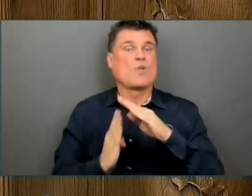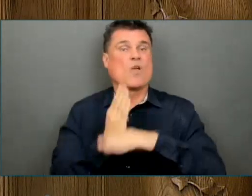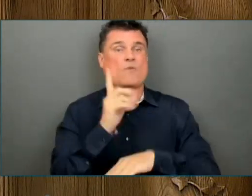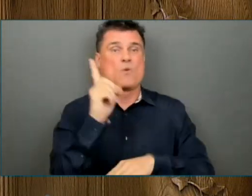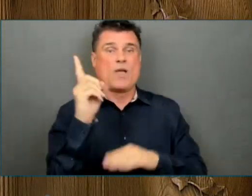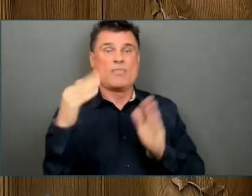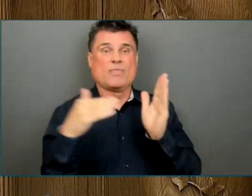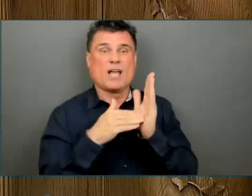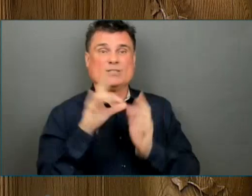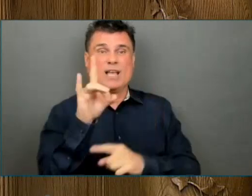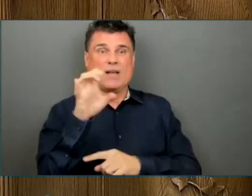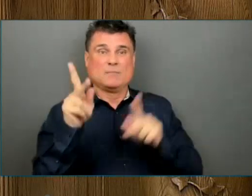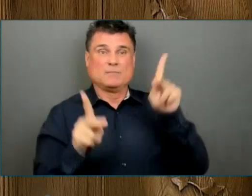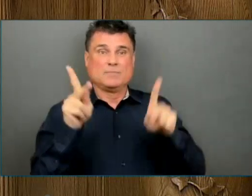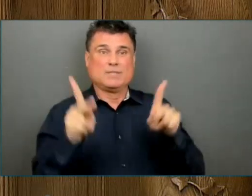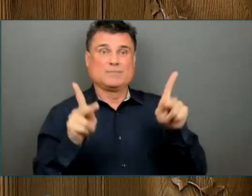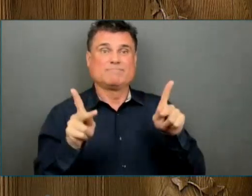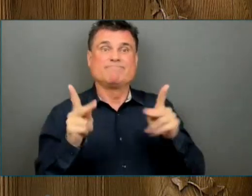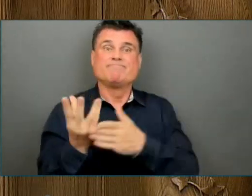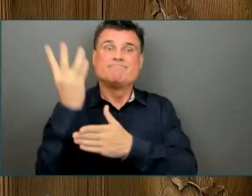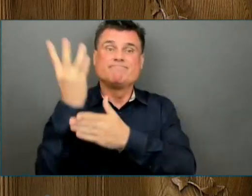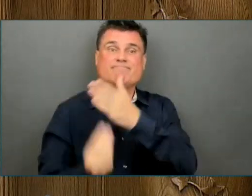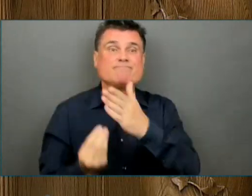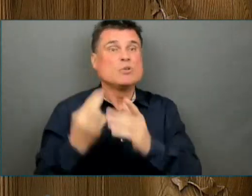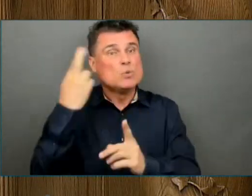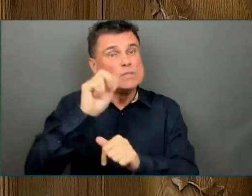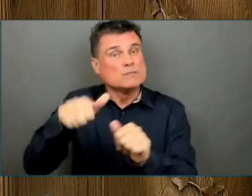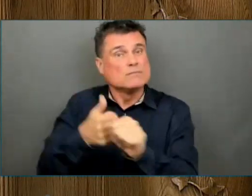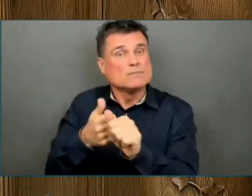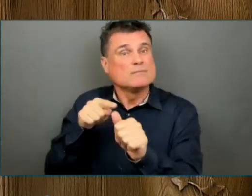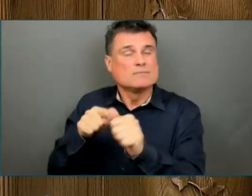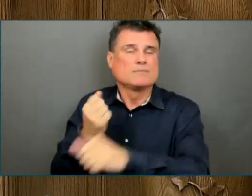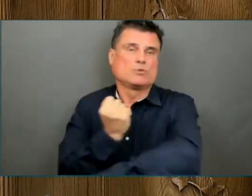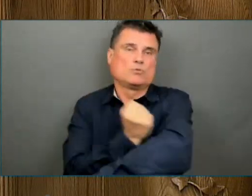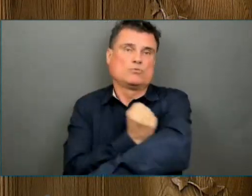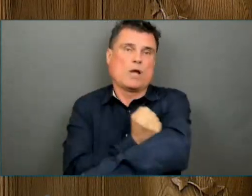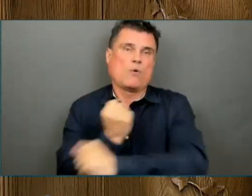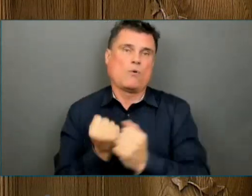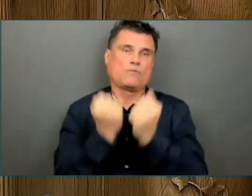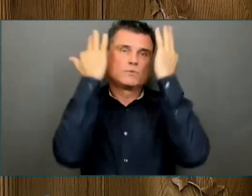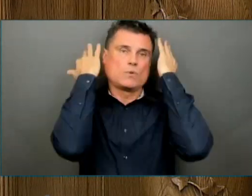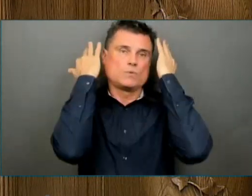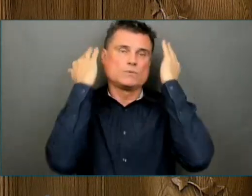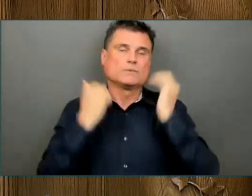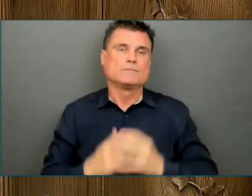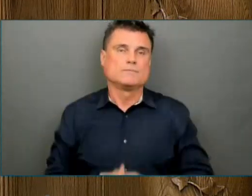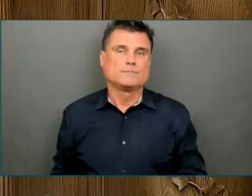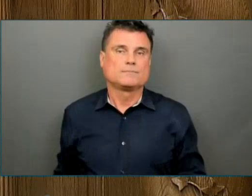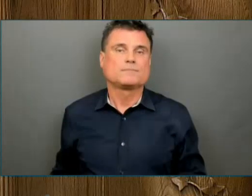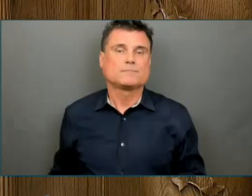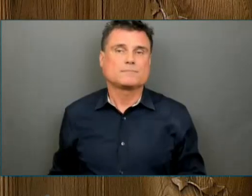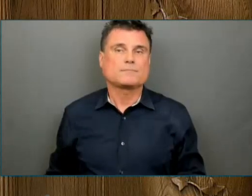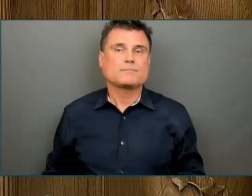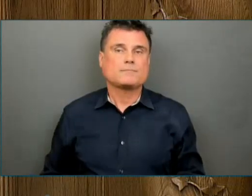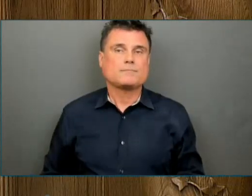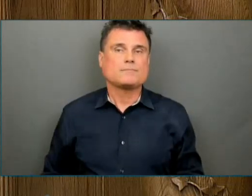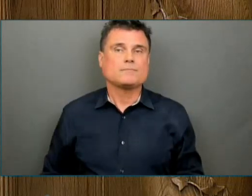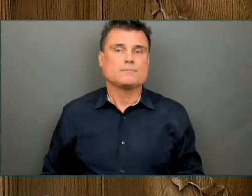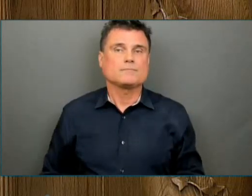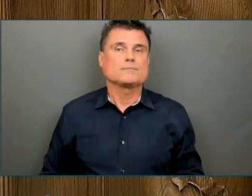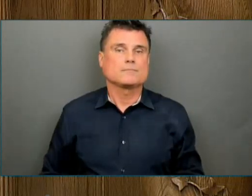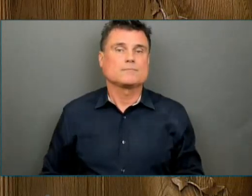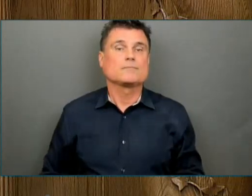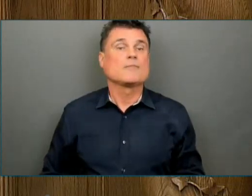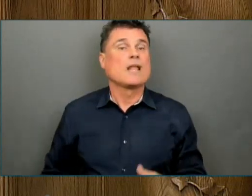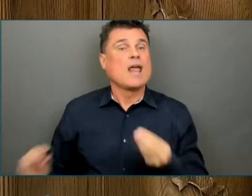They are our grandparents and elders, our parents and siblings, our colleagues, neighbours and friends. We acknowledge